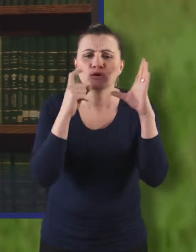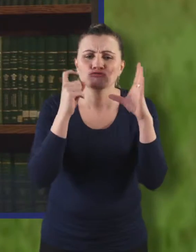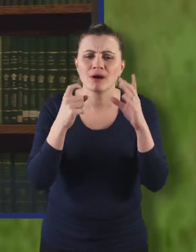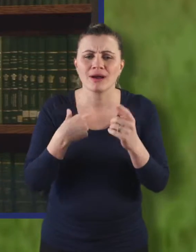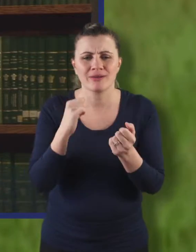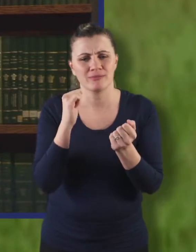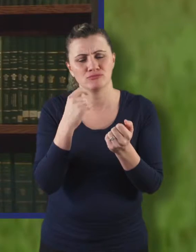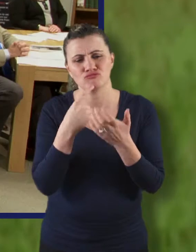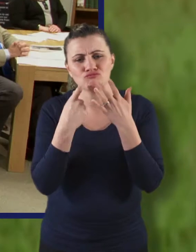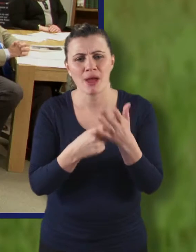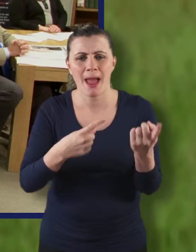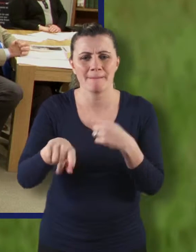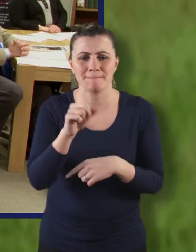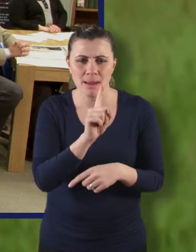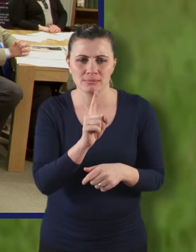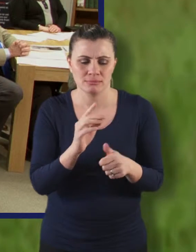is perfect for your archives.